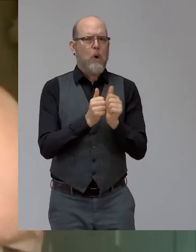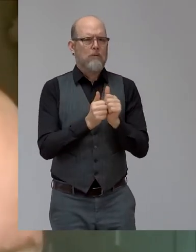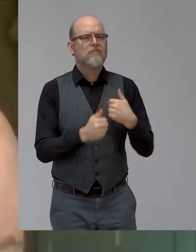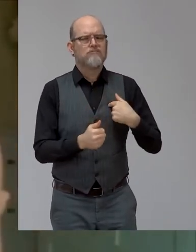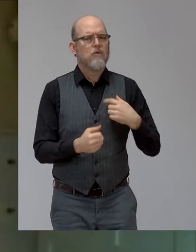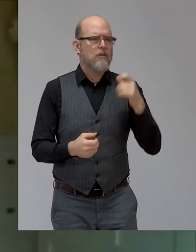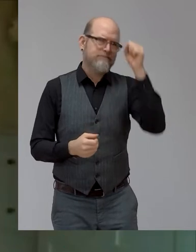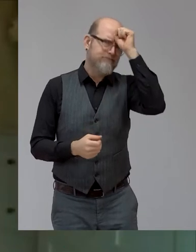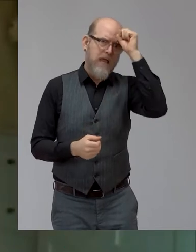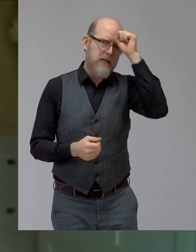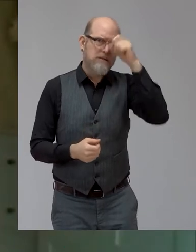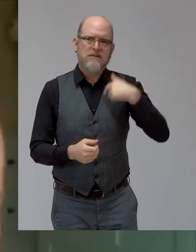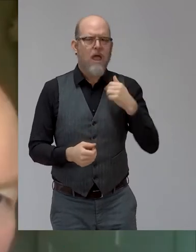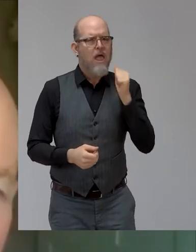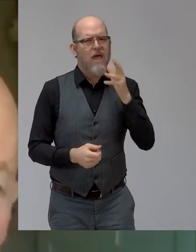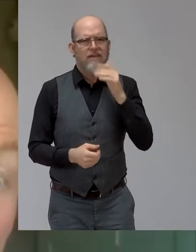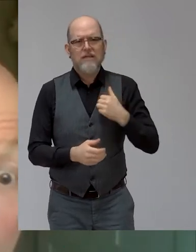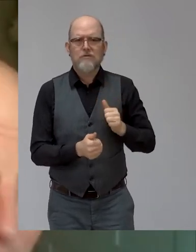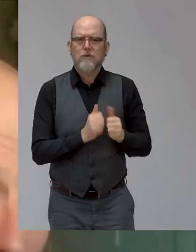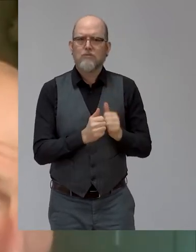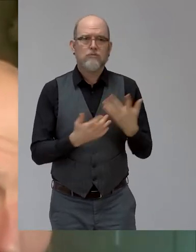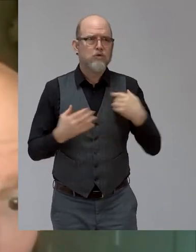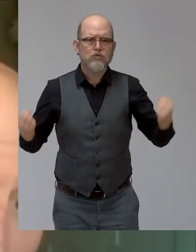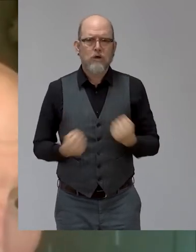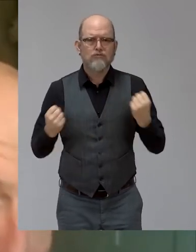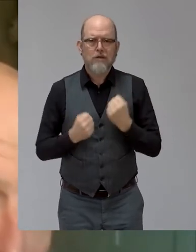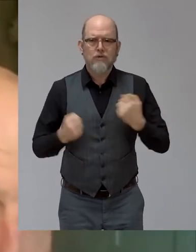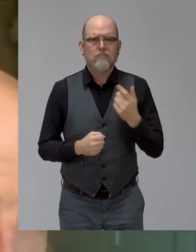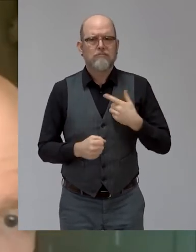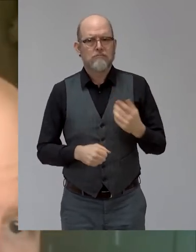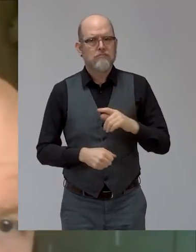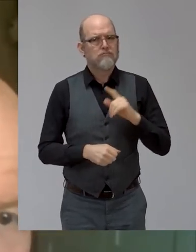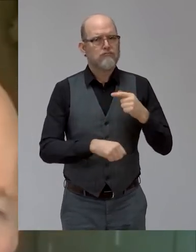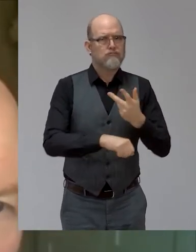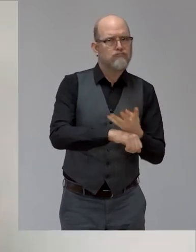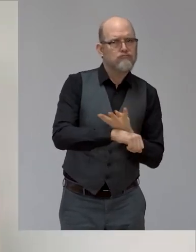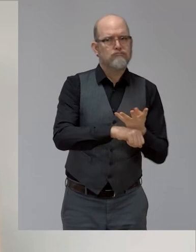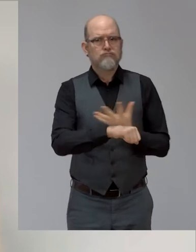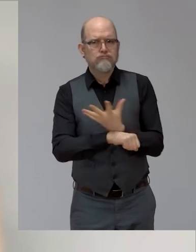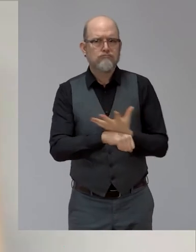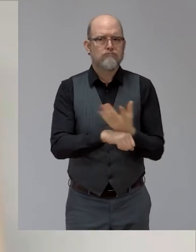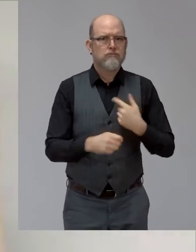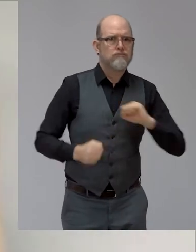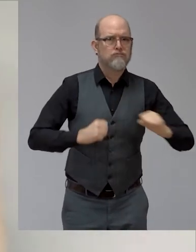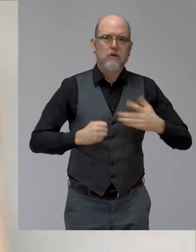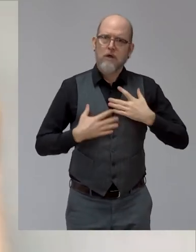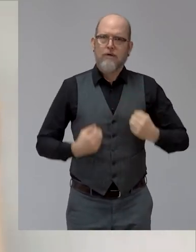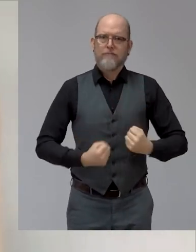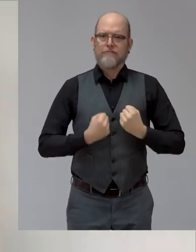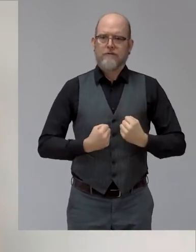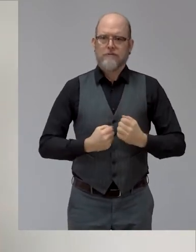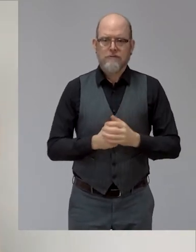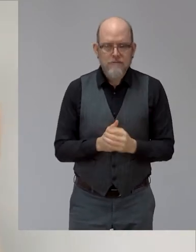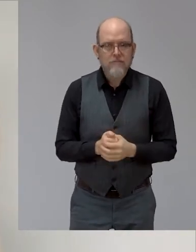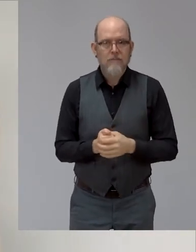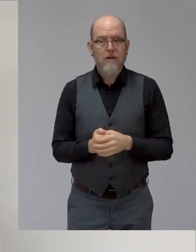the gym every day to get fit and to learn how to deal with things, you know. Were you fit before? Like, are you somebody that's